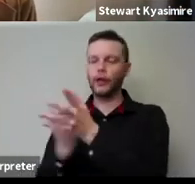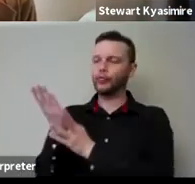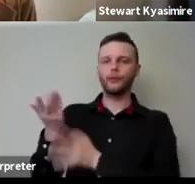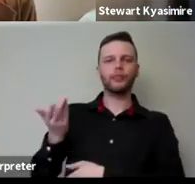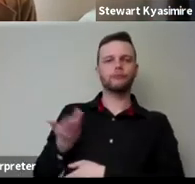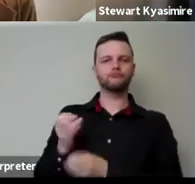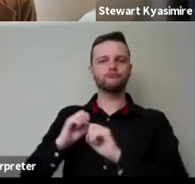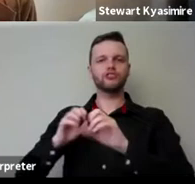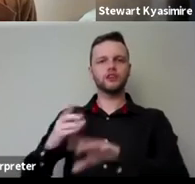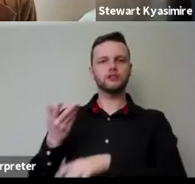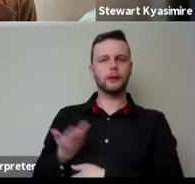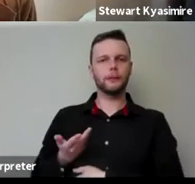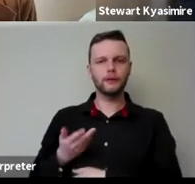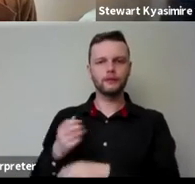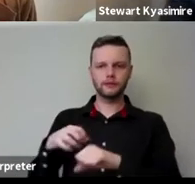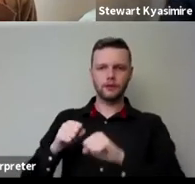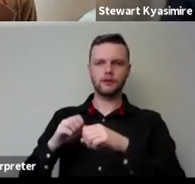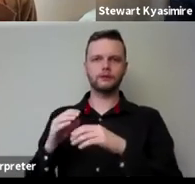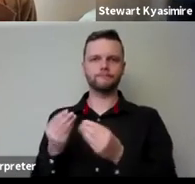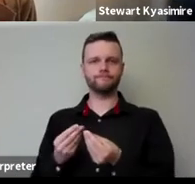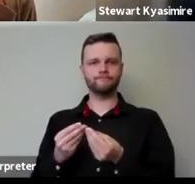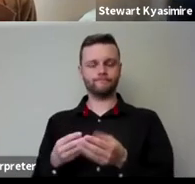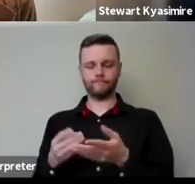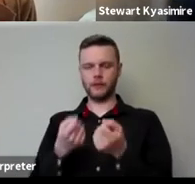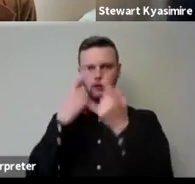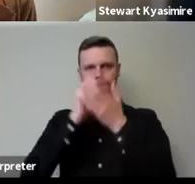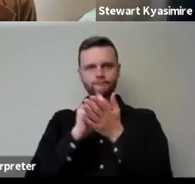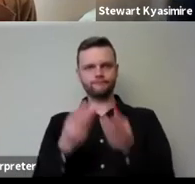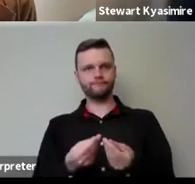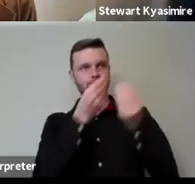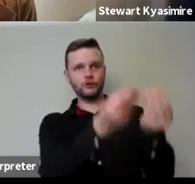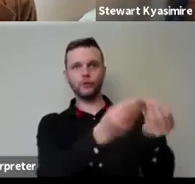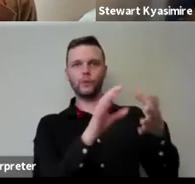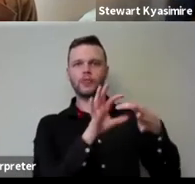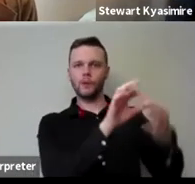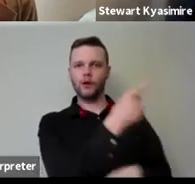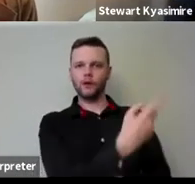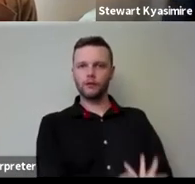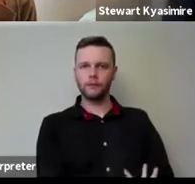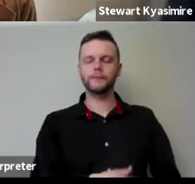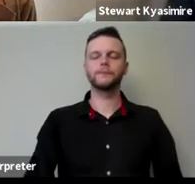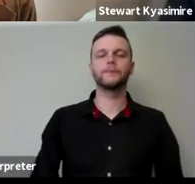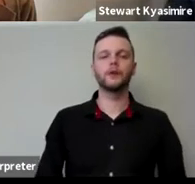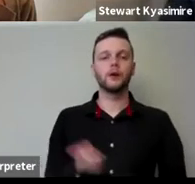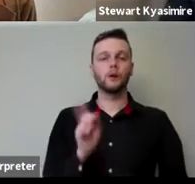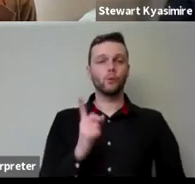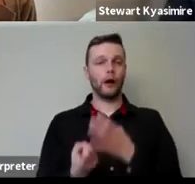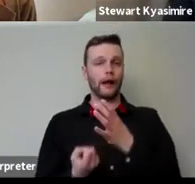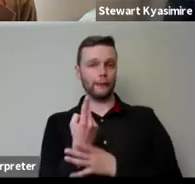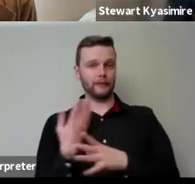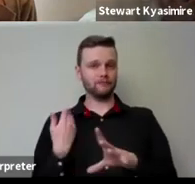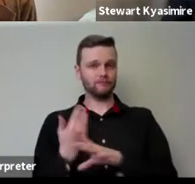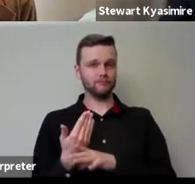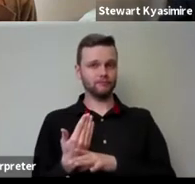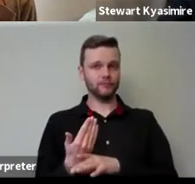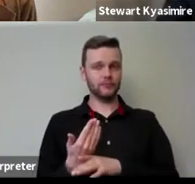you then pitch to um the net the networks and what's happened is um post